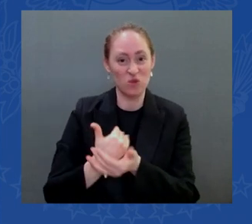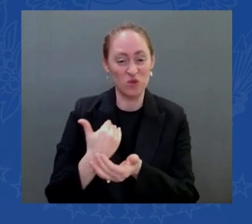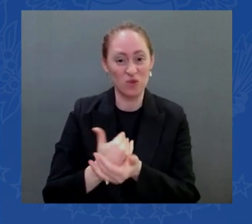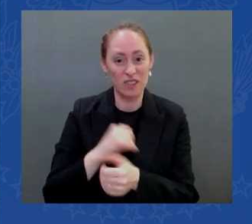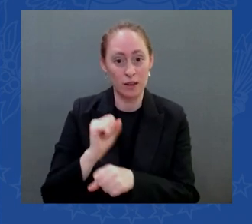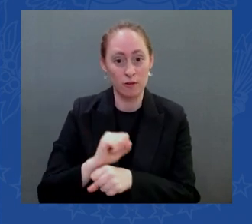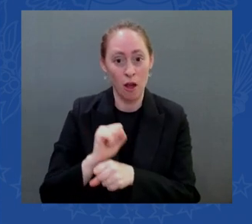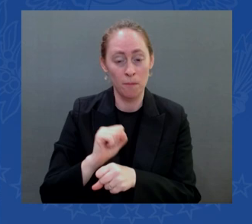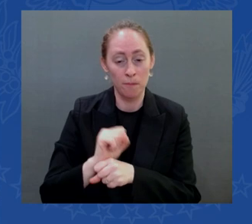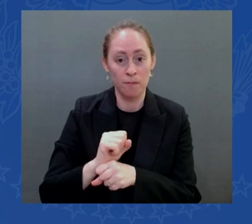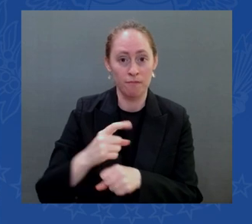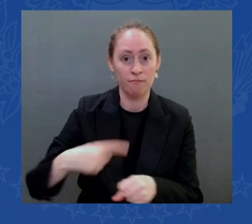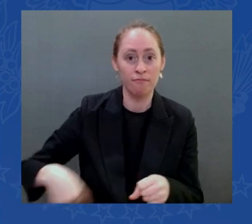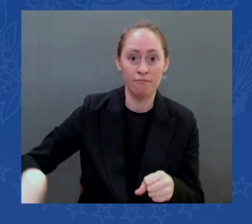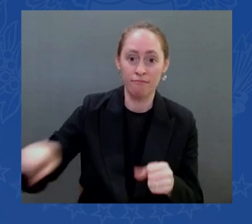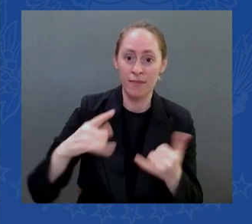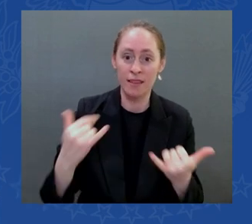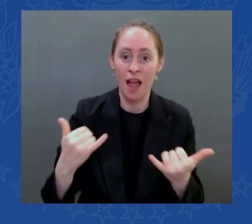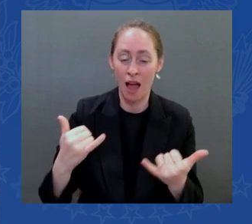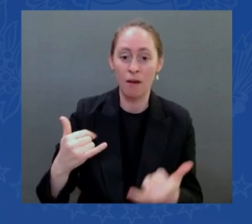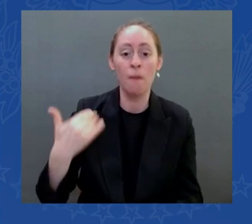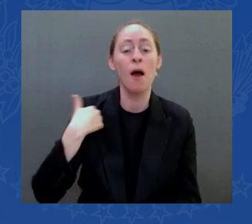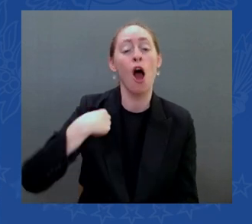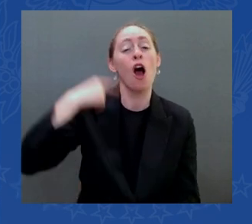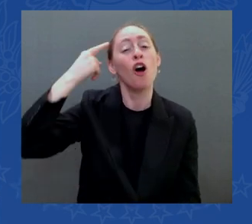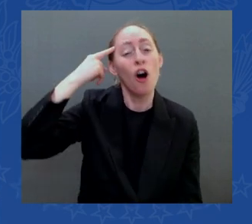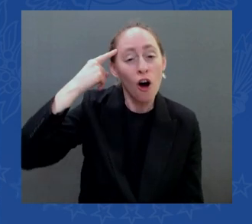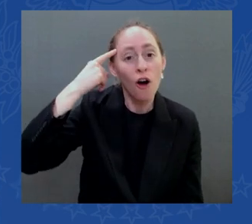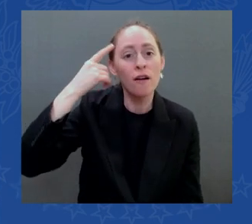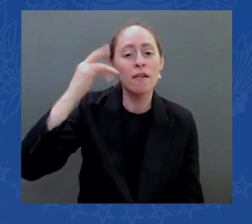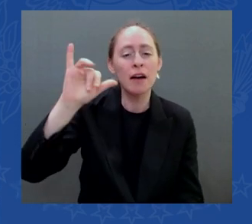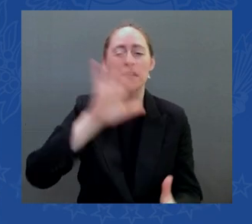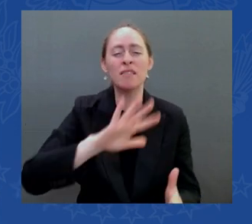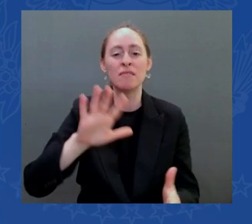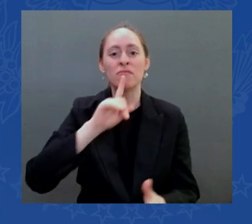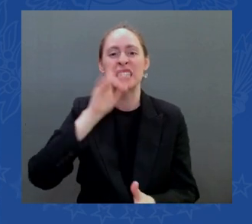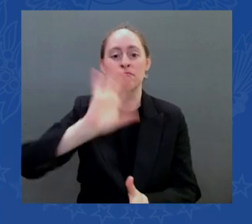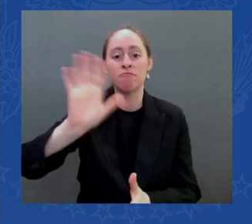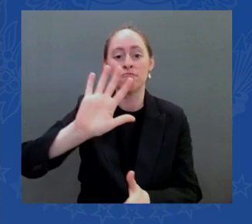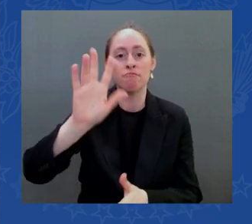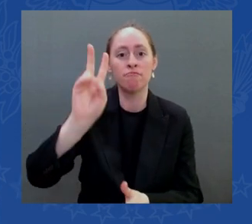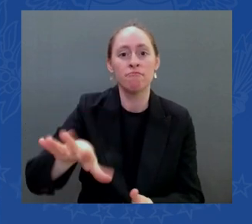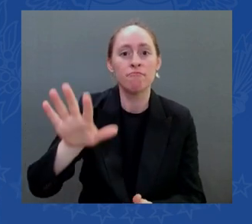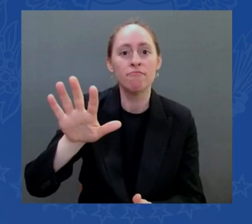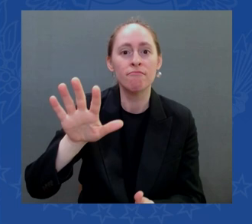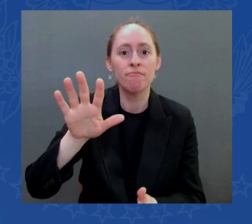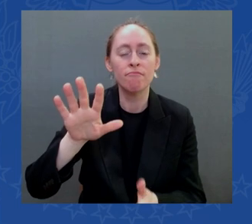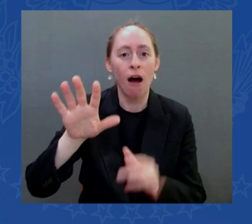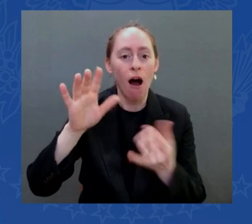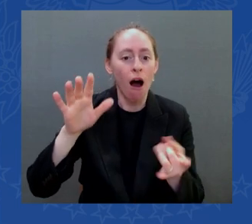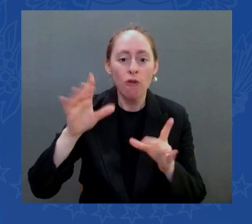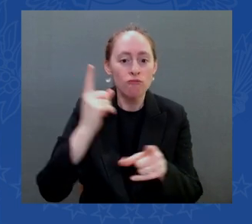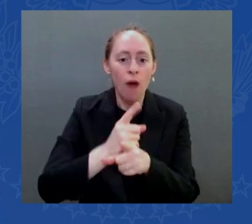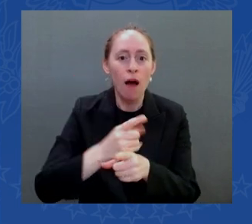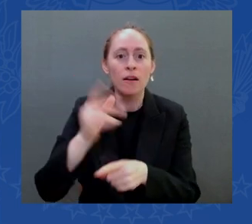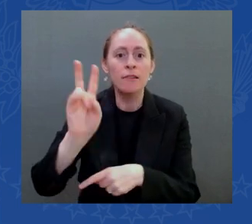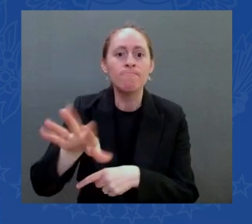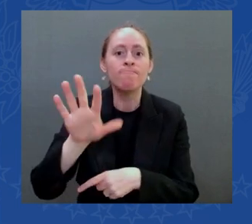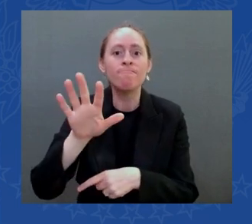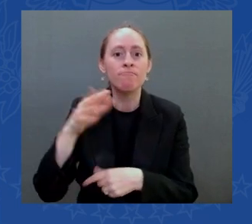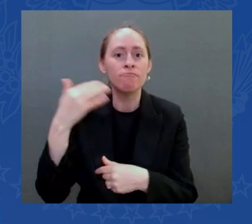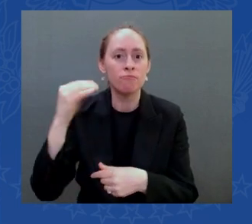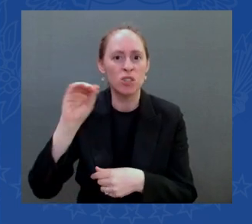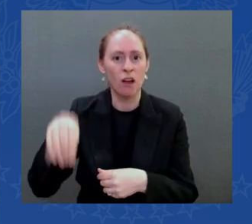last year as i said we cut the deficit by more than 350 thousand billion dollars this year we're on track for 1.3